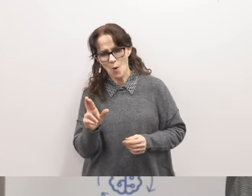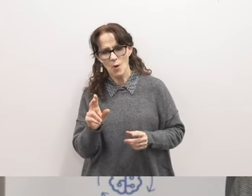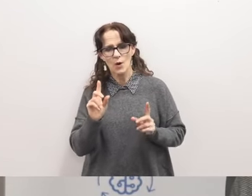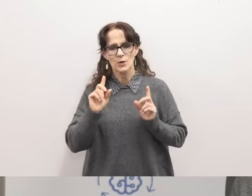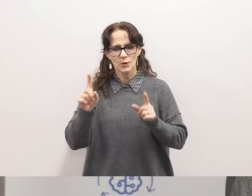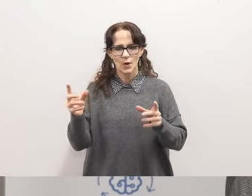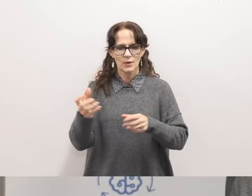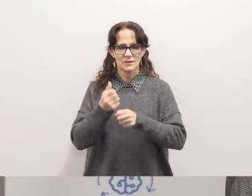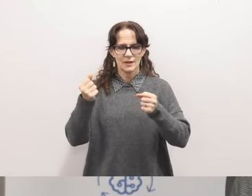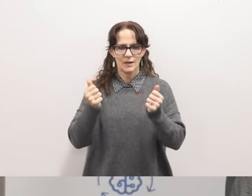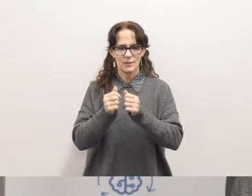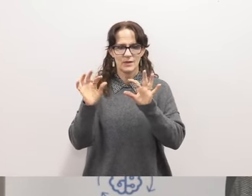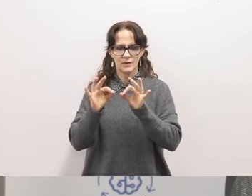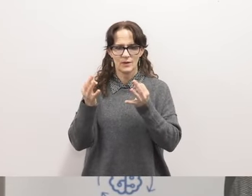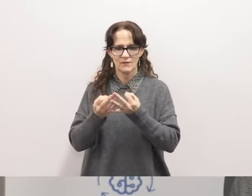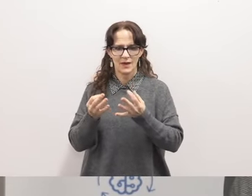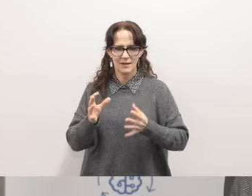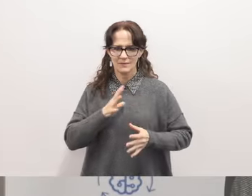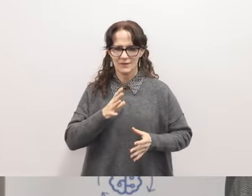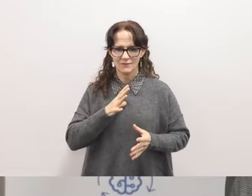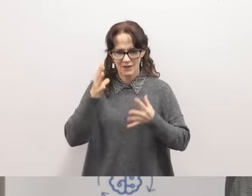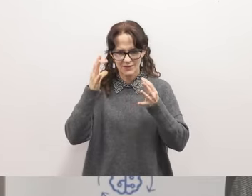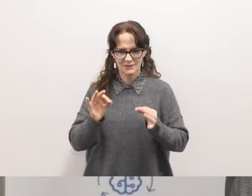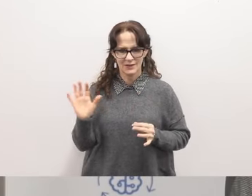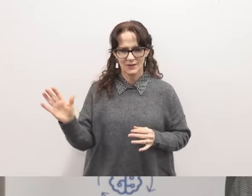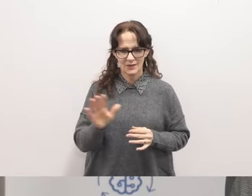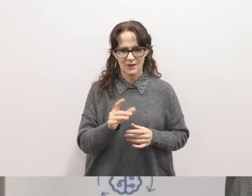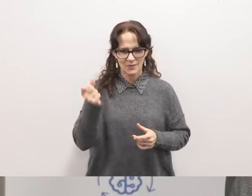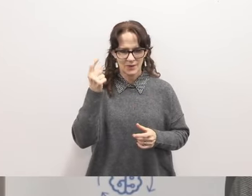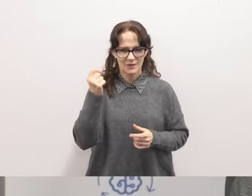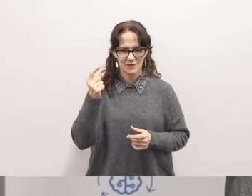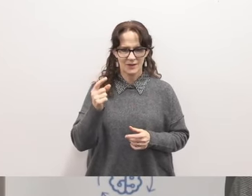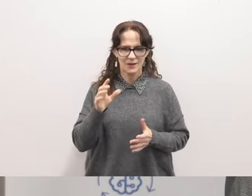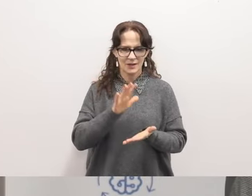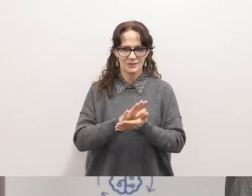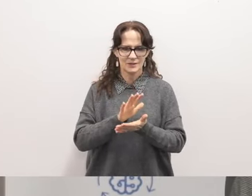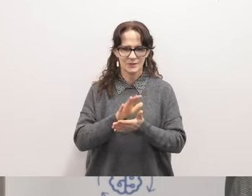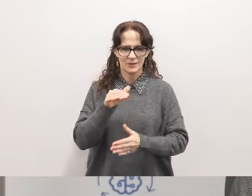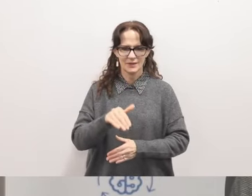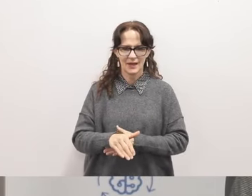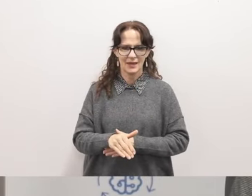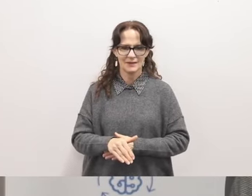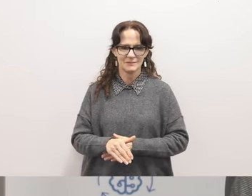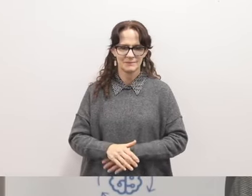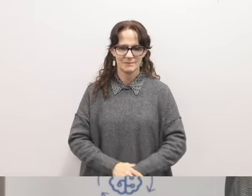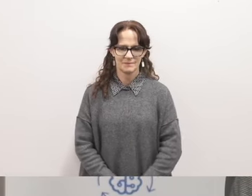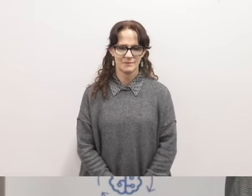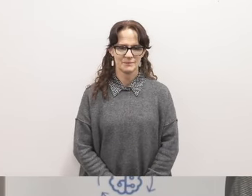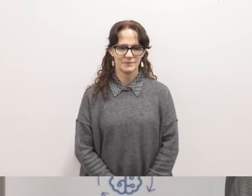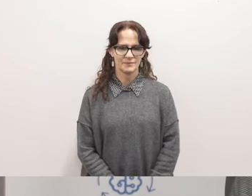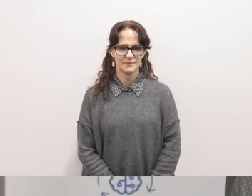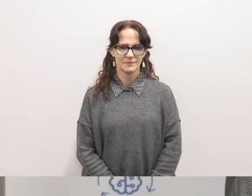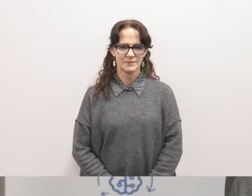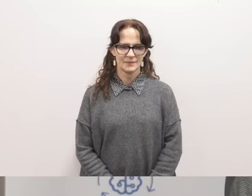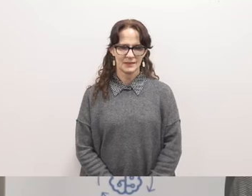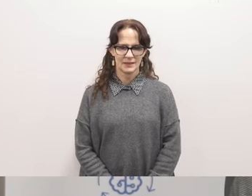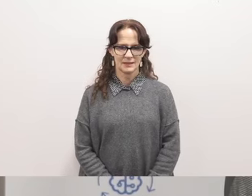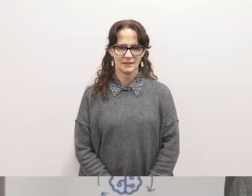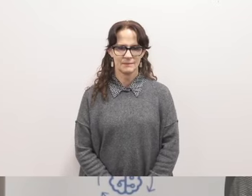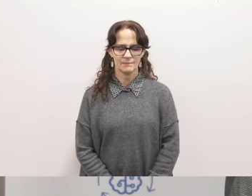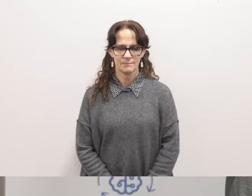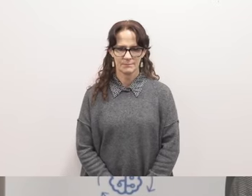can go and celebrate with your family. It's up to you, but we understand it's a school night, so